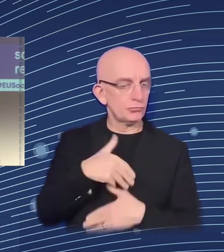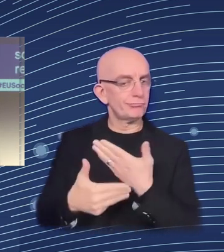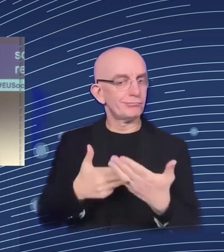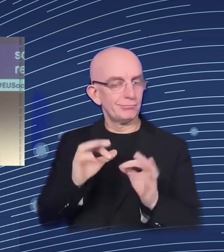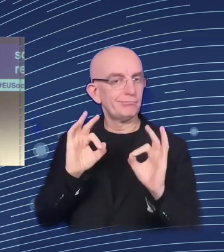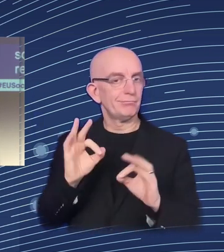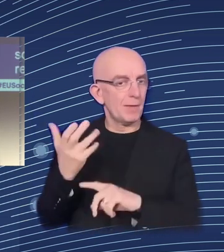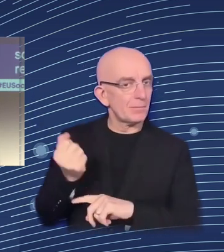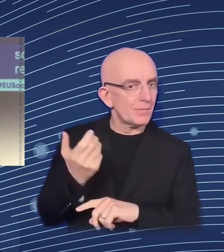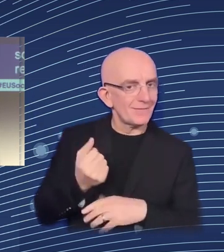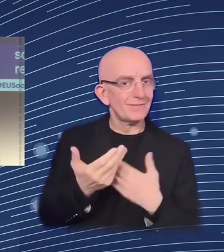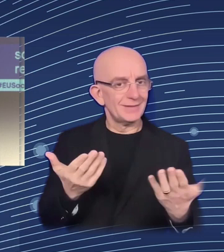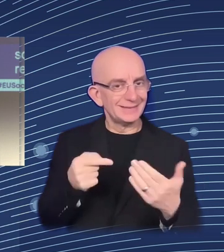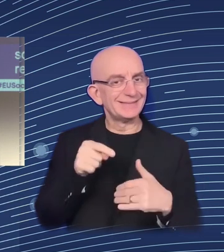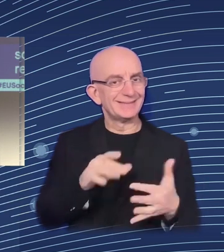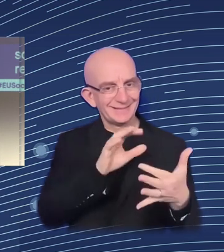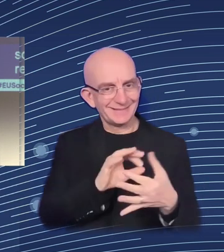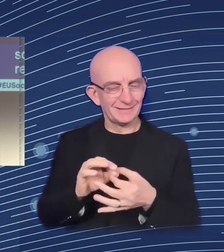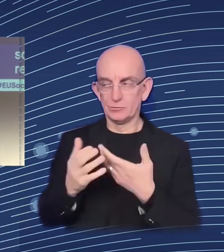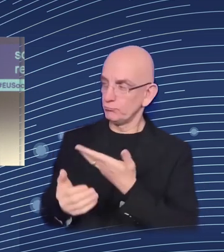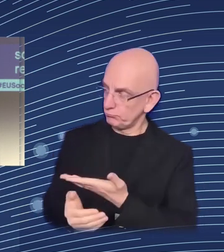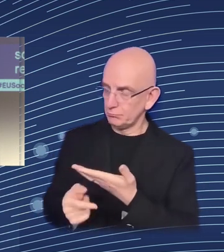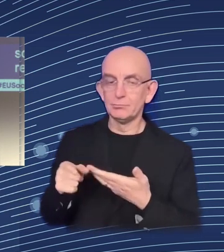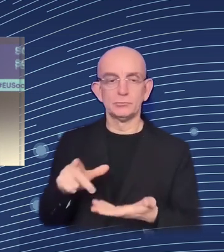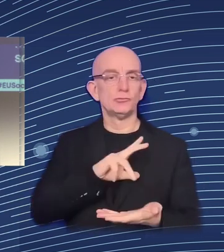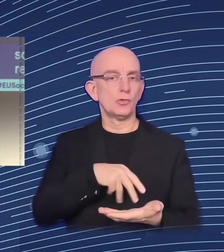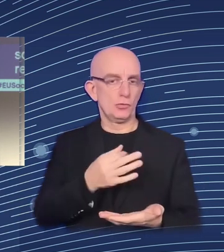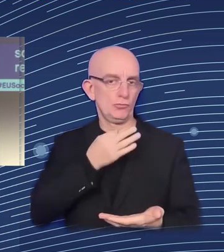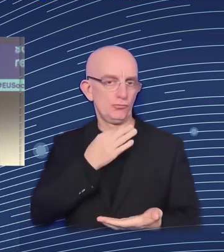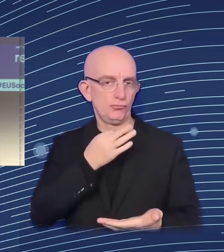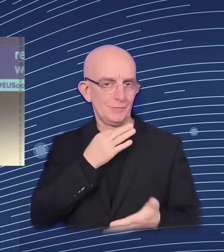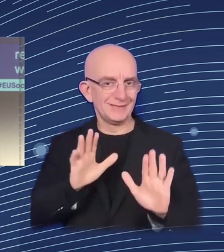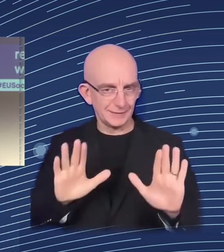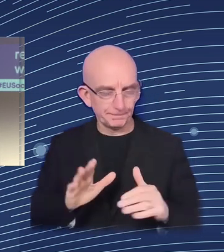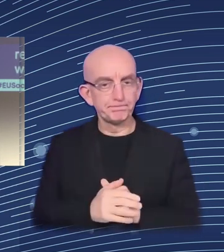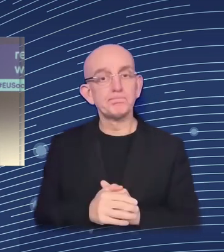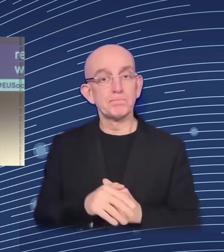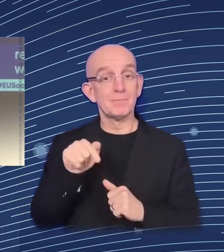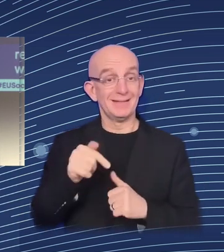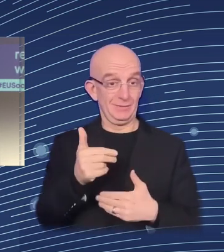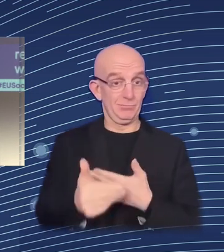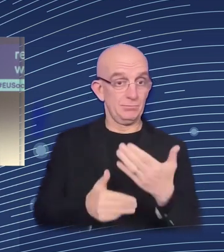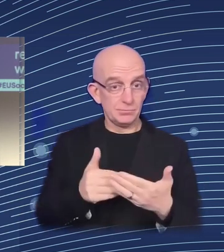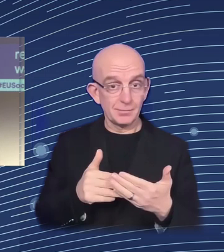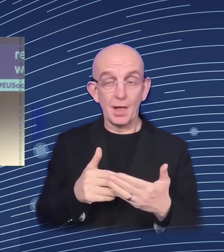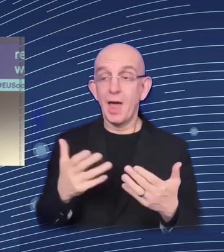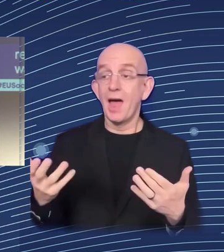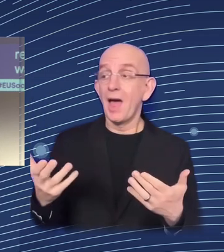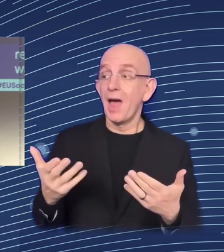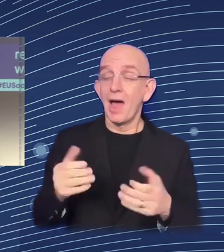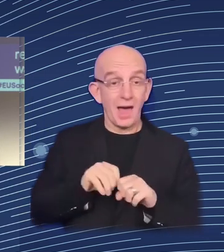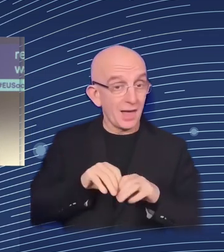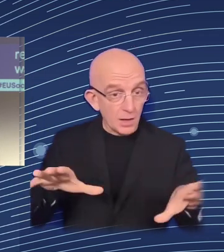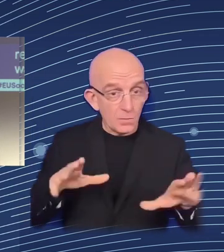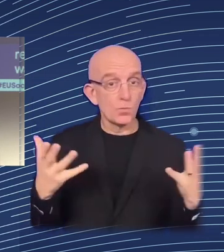unemployment, earning wages, is you can think many other different ways, basically leads to social equity